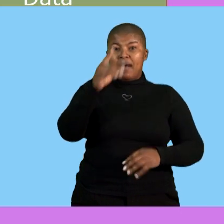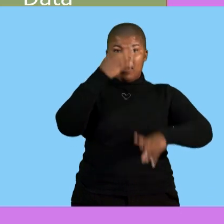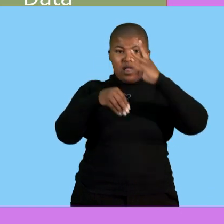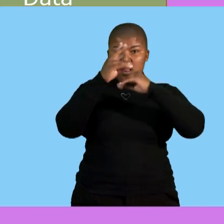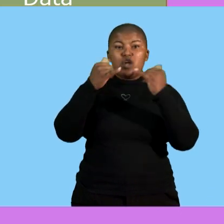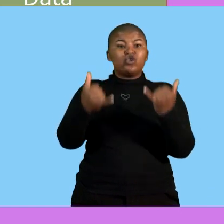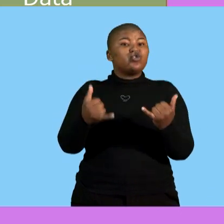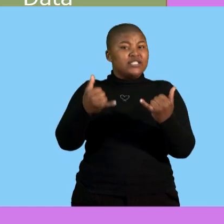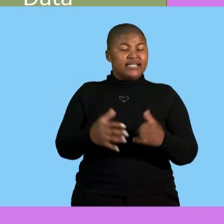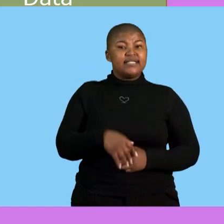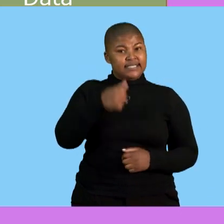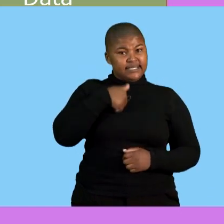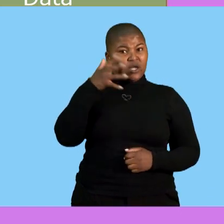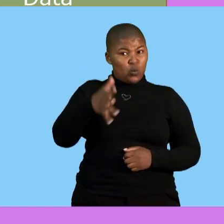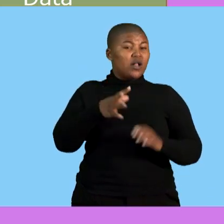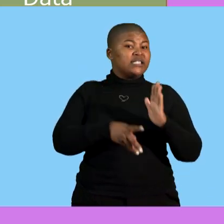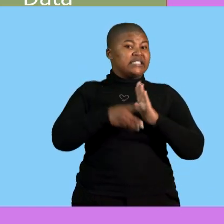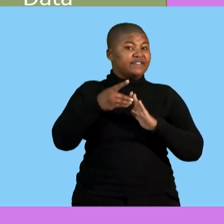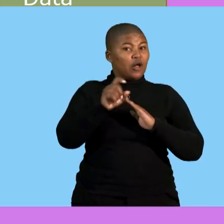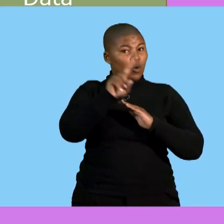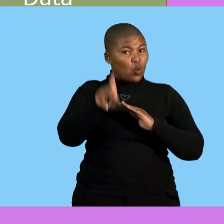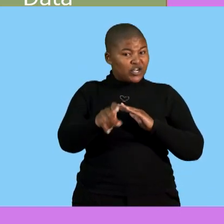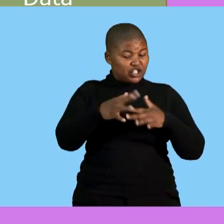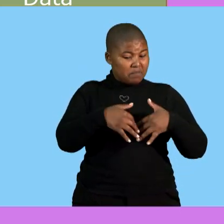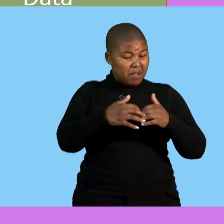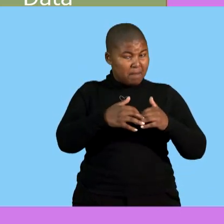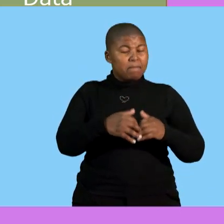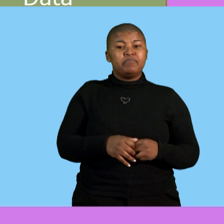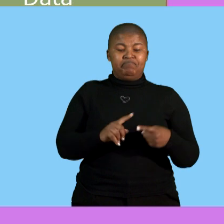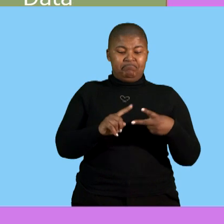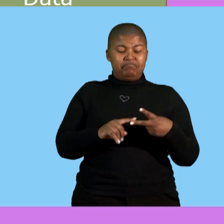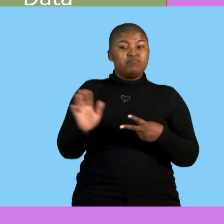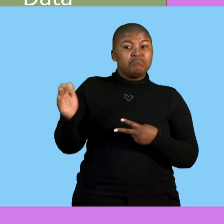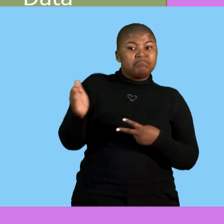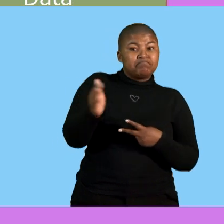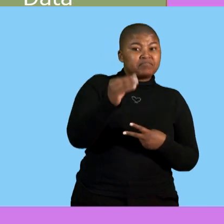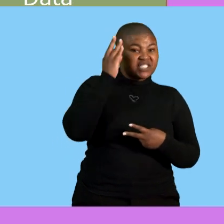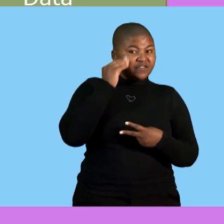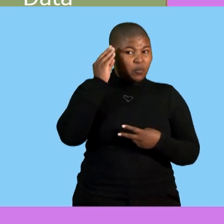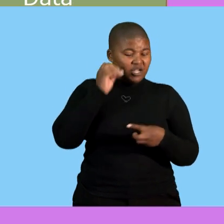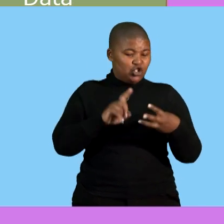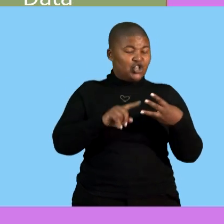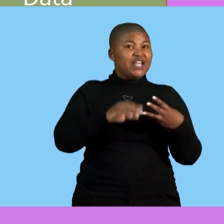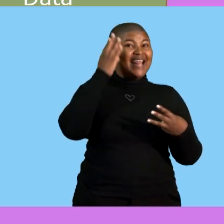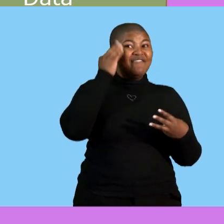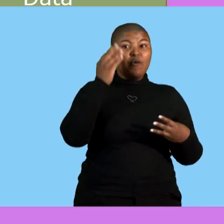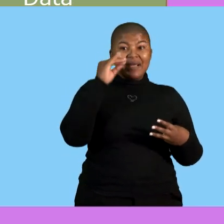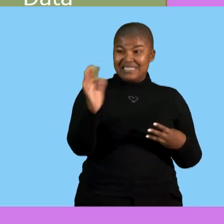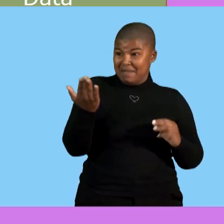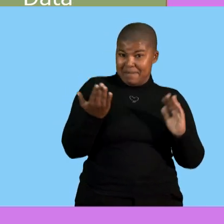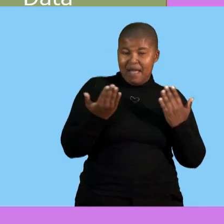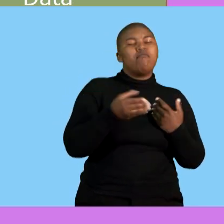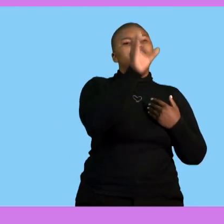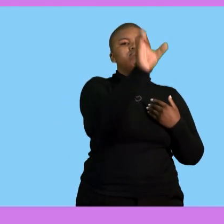lesson. We are going to develop a question, collect data and arrange or sort the data given.